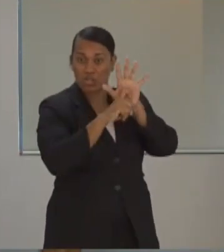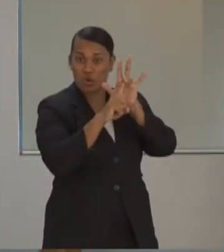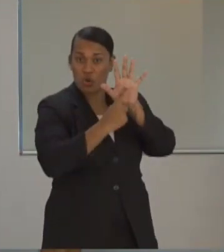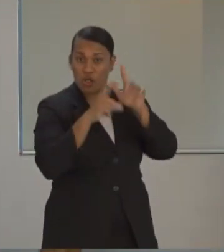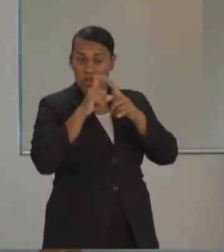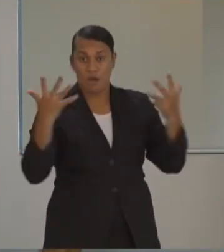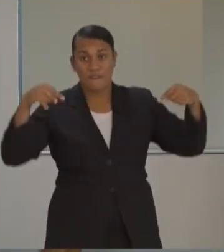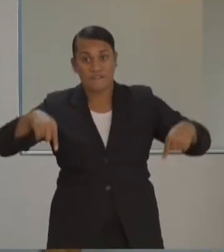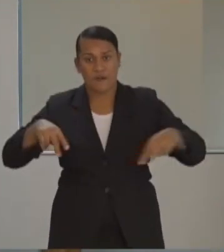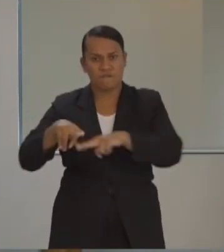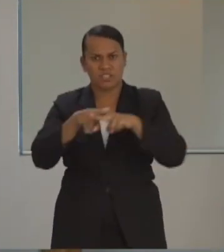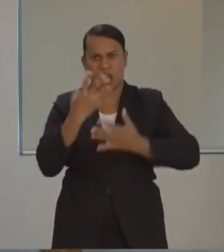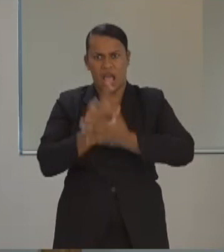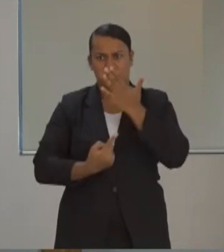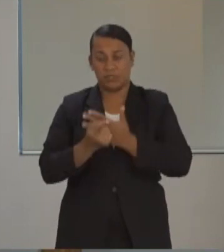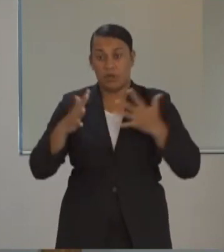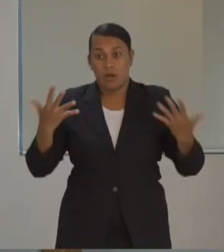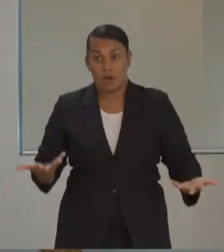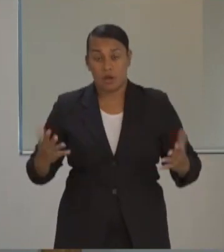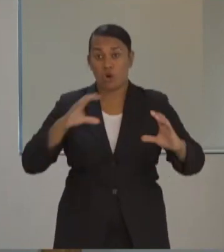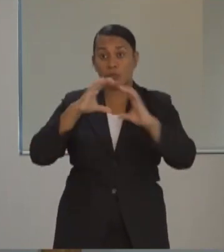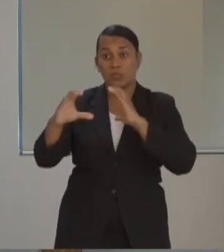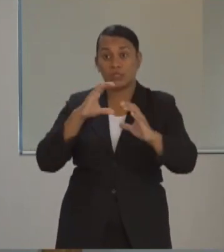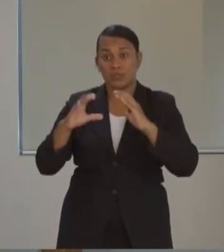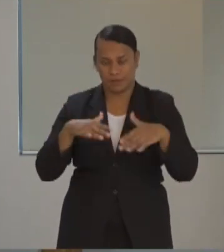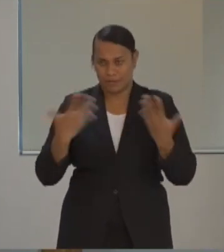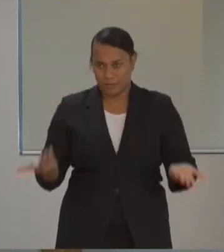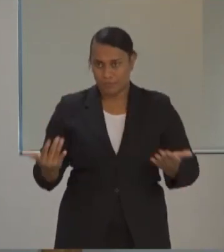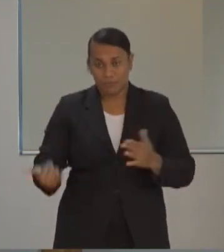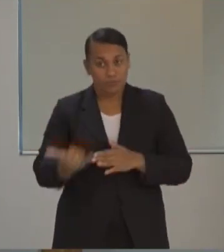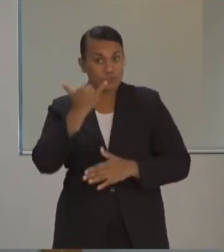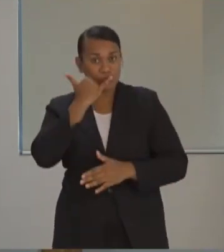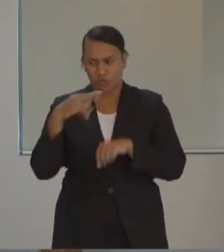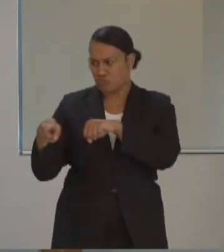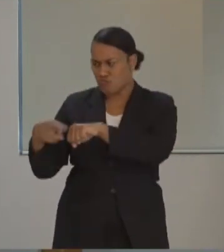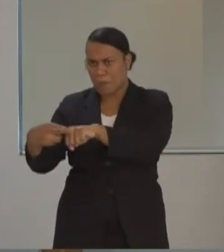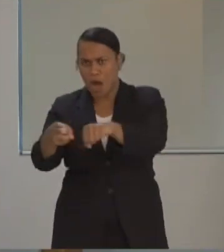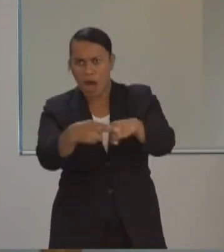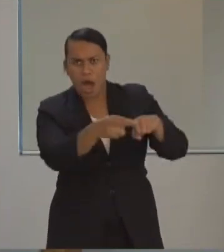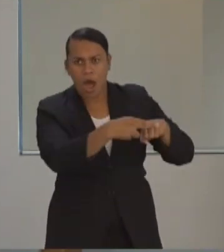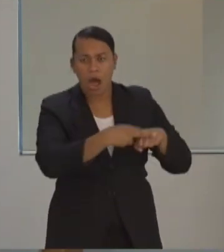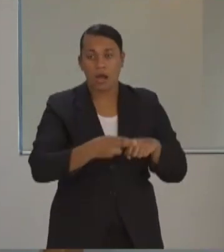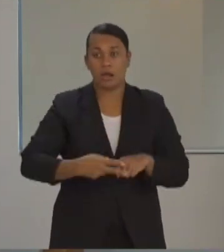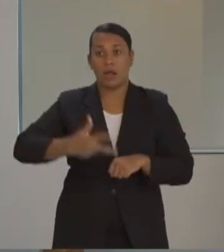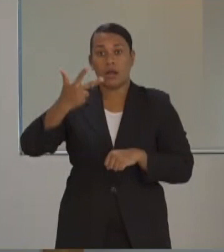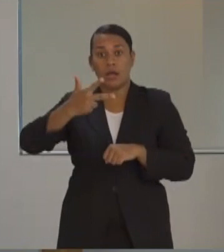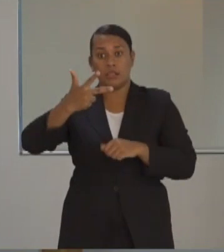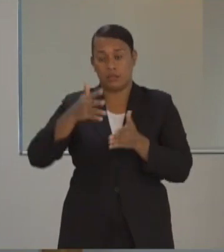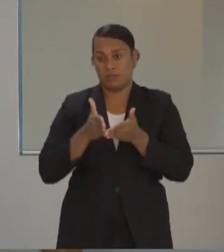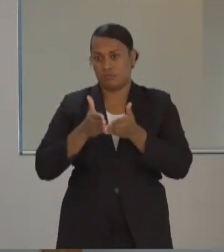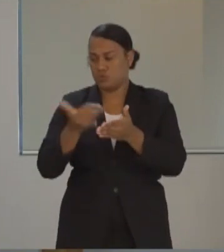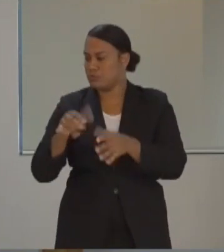lines of communication have been re-established, our aid ships have made their way to our outer islands, and our